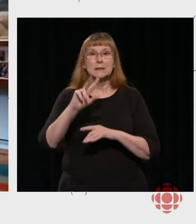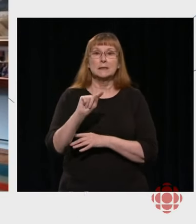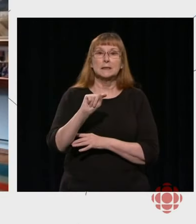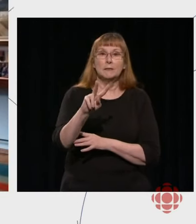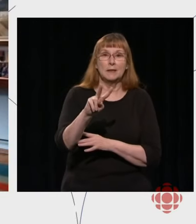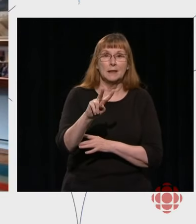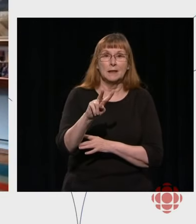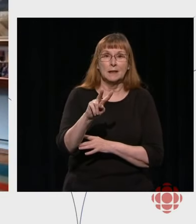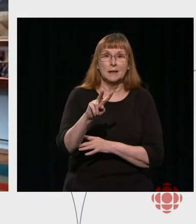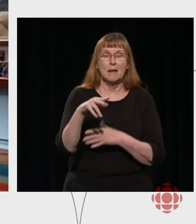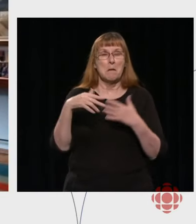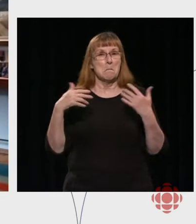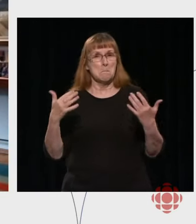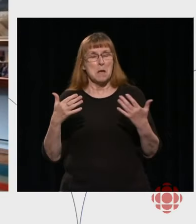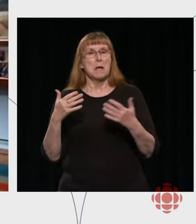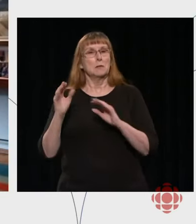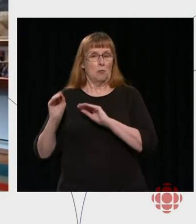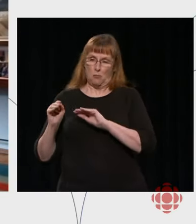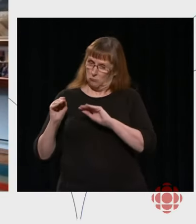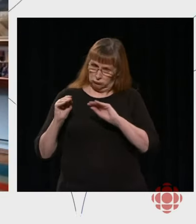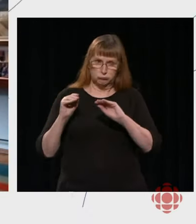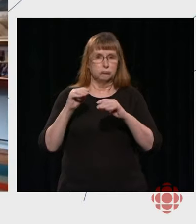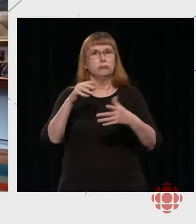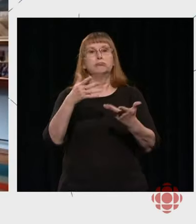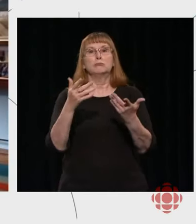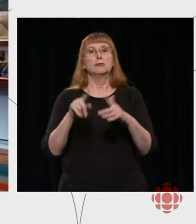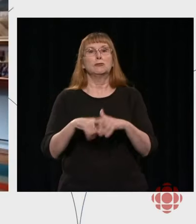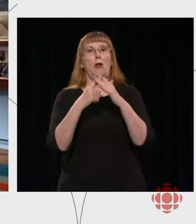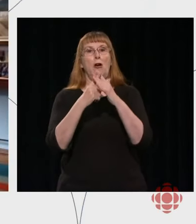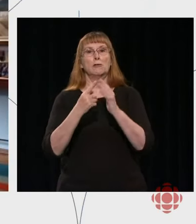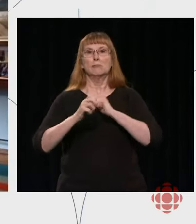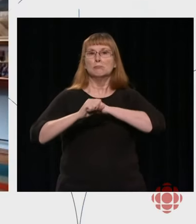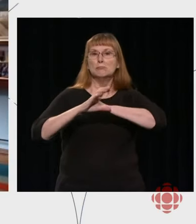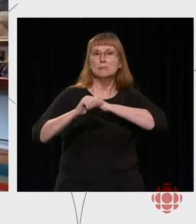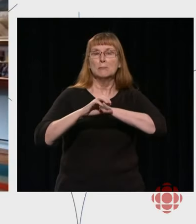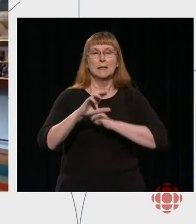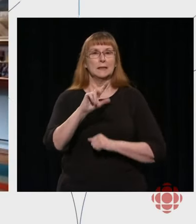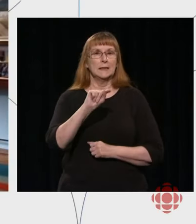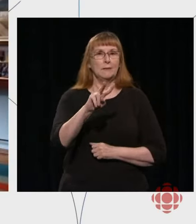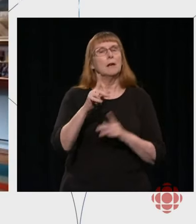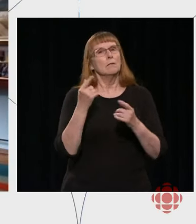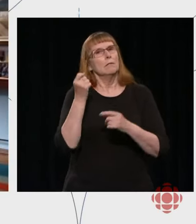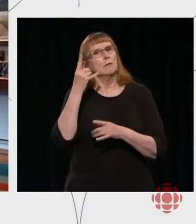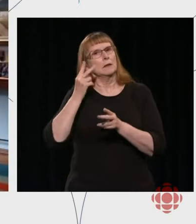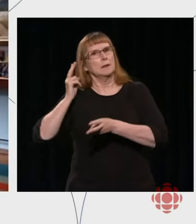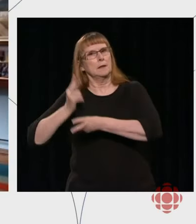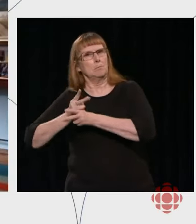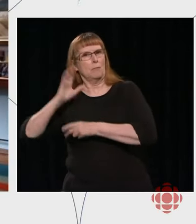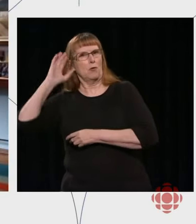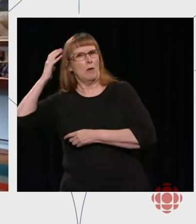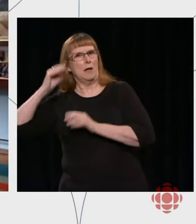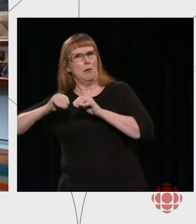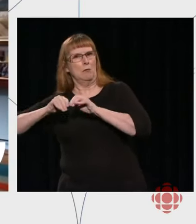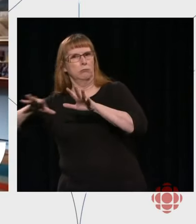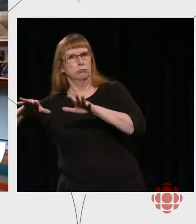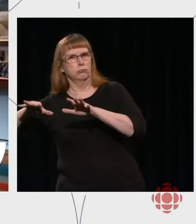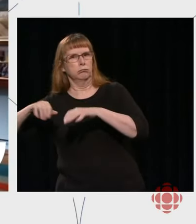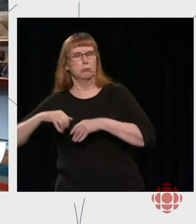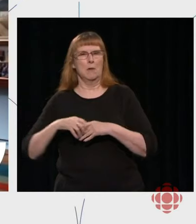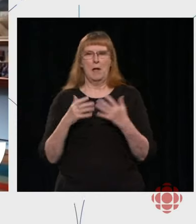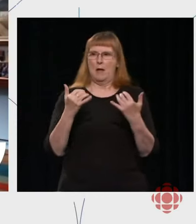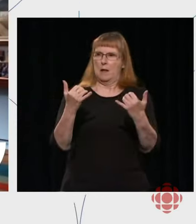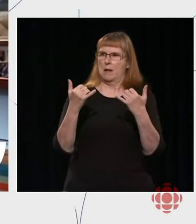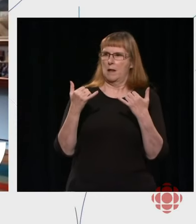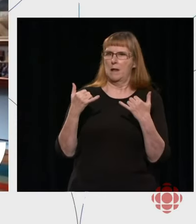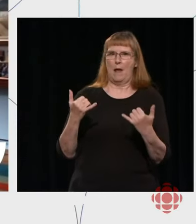we moved into television while continuing to broadcast in radio. And now, in the 21st century, of